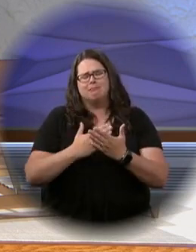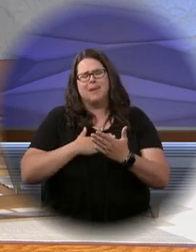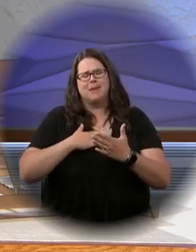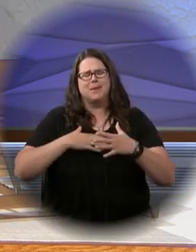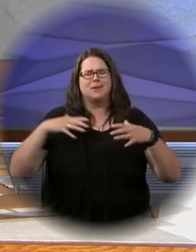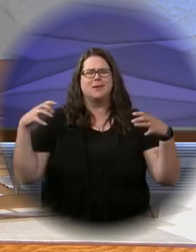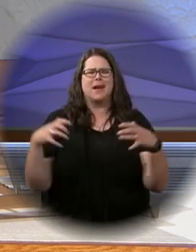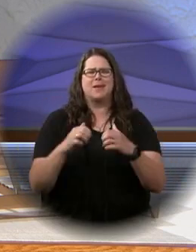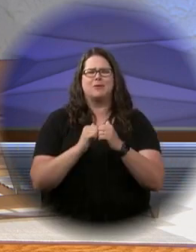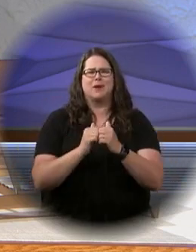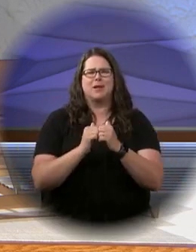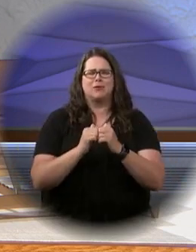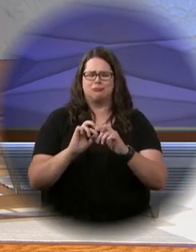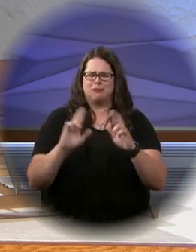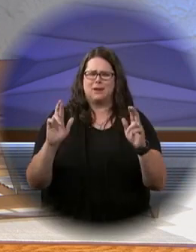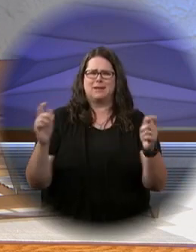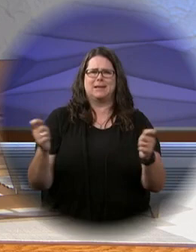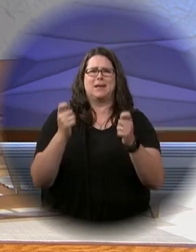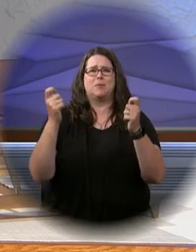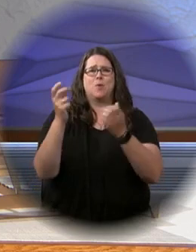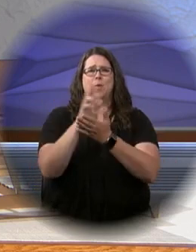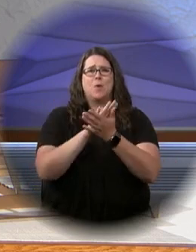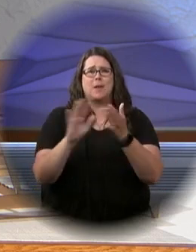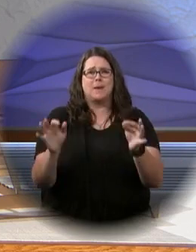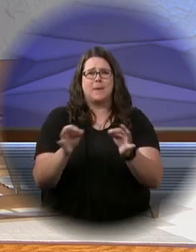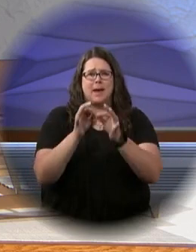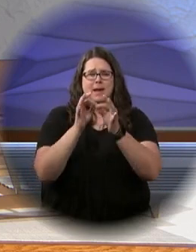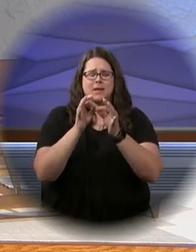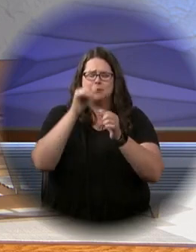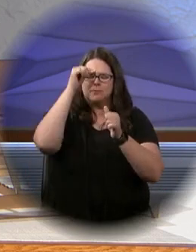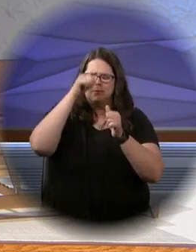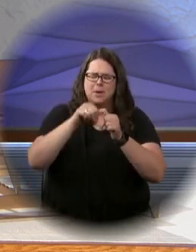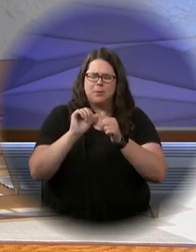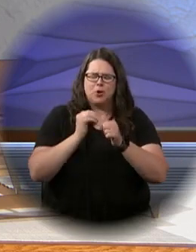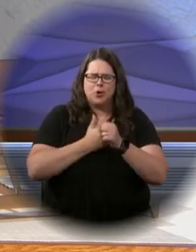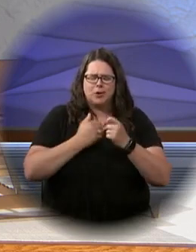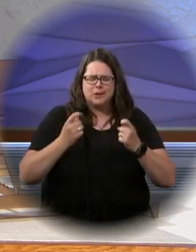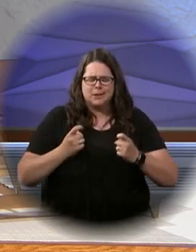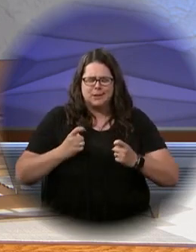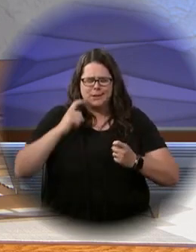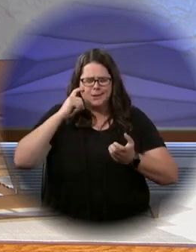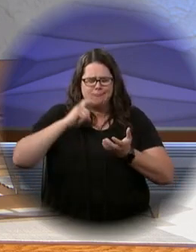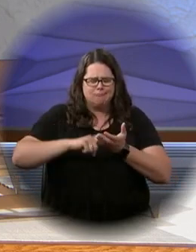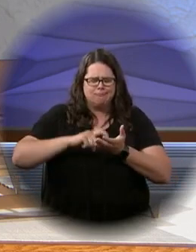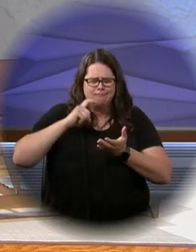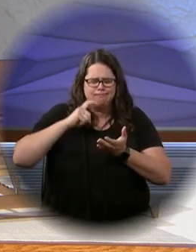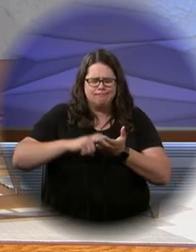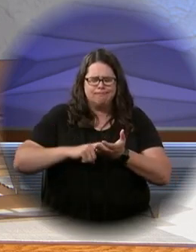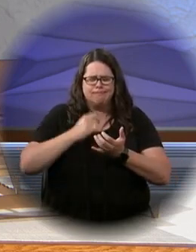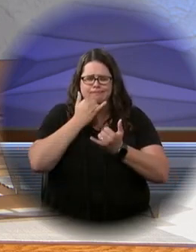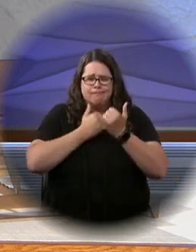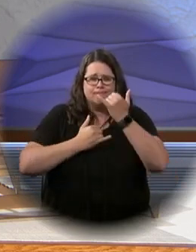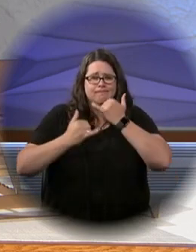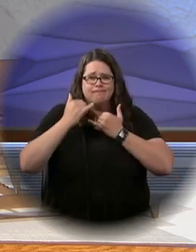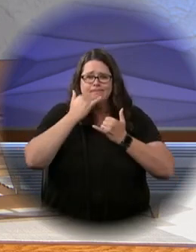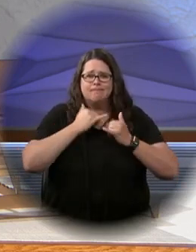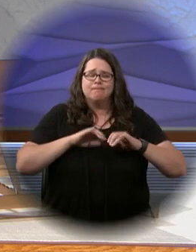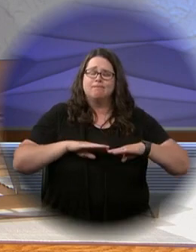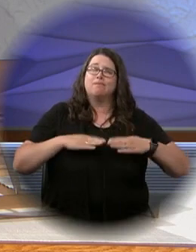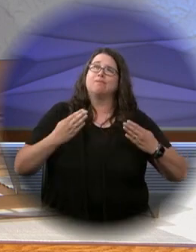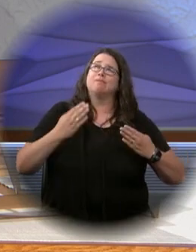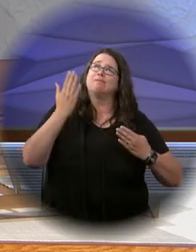together. And let us prepare to celebrate our Mass as we call to mind, acknowledge our sins, and let's open our